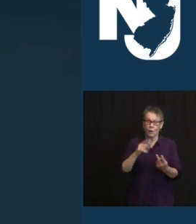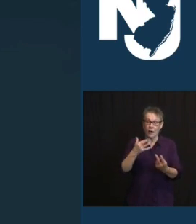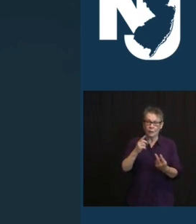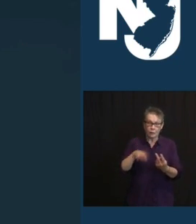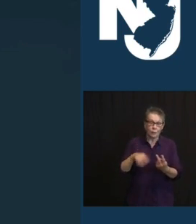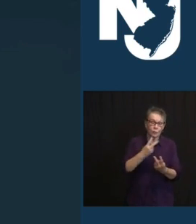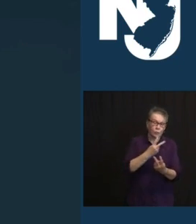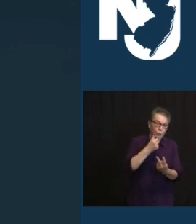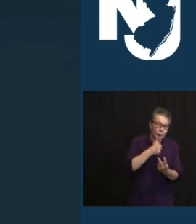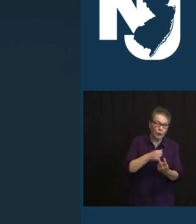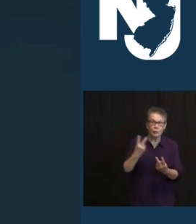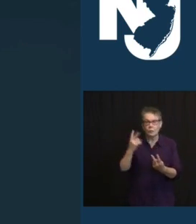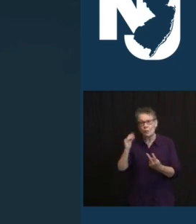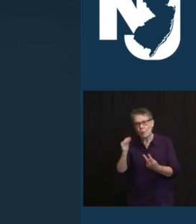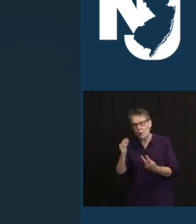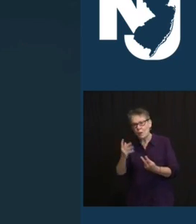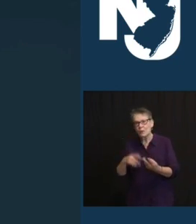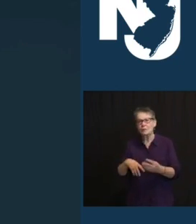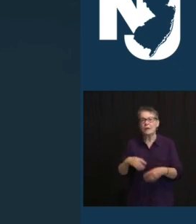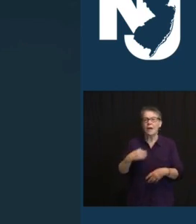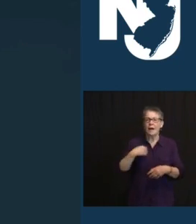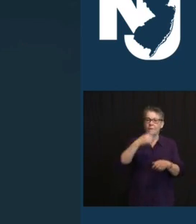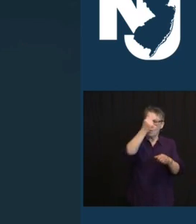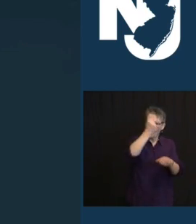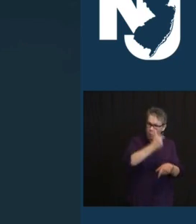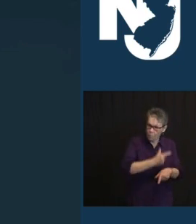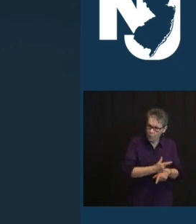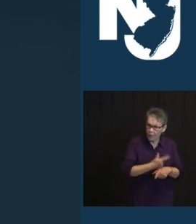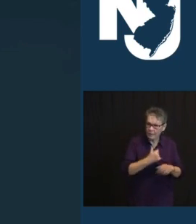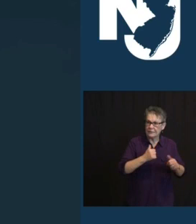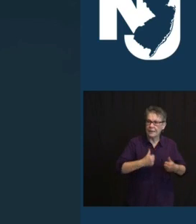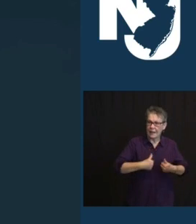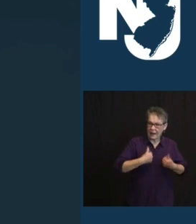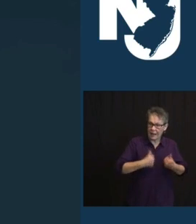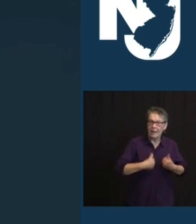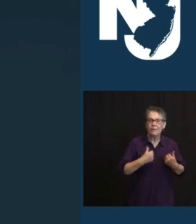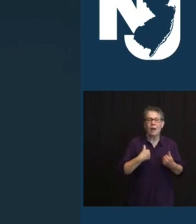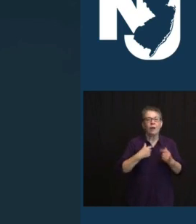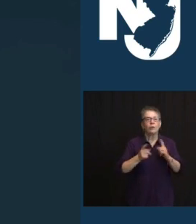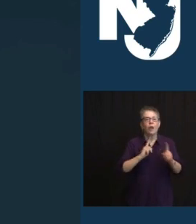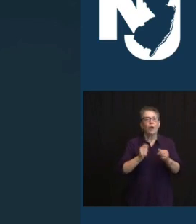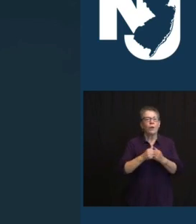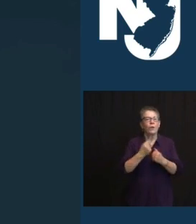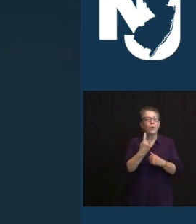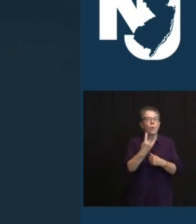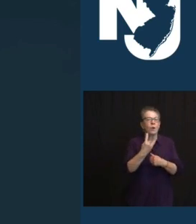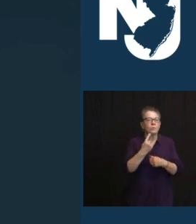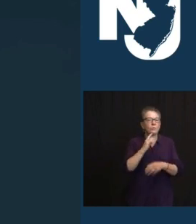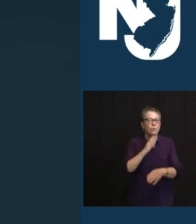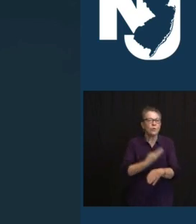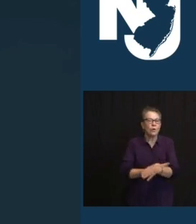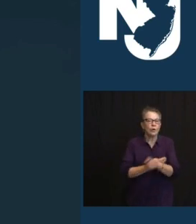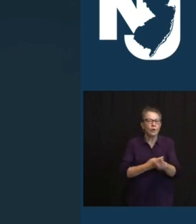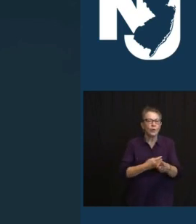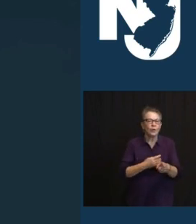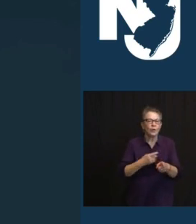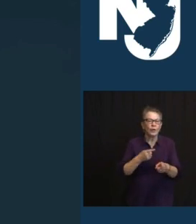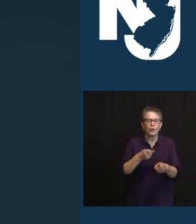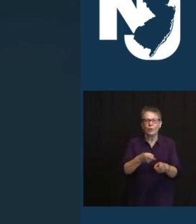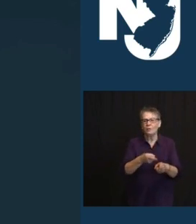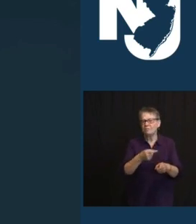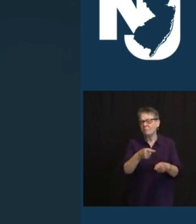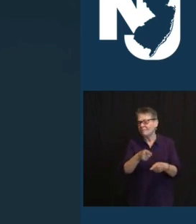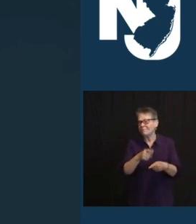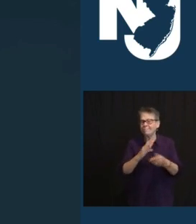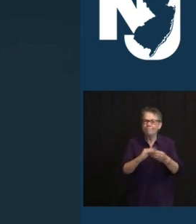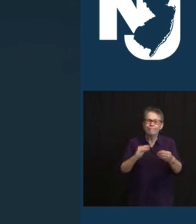THE GREAT HONOR OF SPEAKING WITH ALYSSA ON FRIDAY. SHE TOLD ME GREAT STORIES ABOUT HER GRANDMOTHER, AND SHE NOTED THAT THEY ARE A